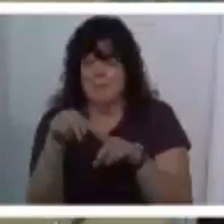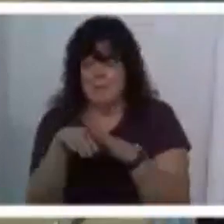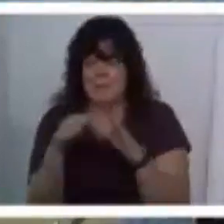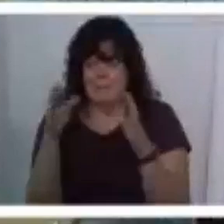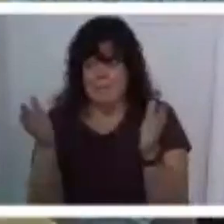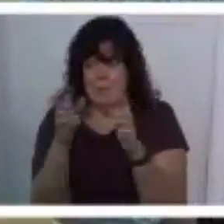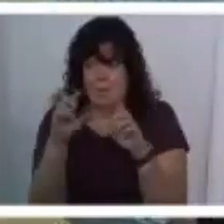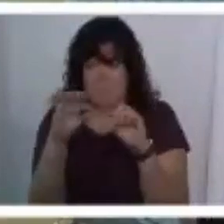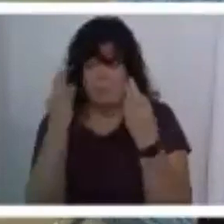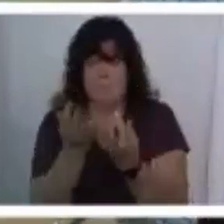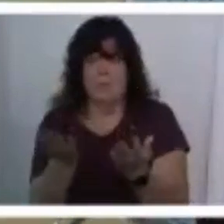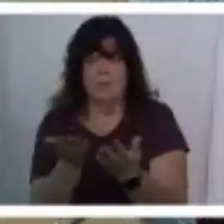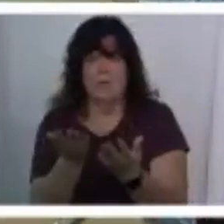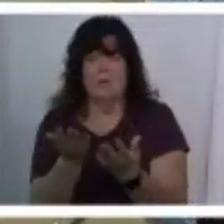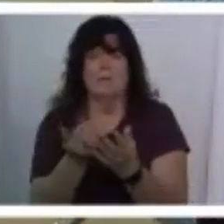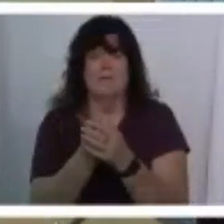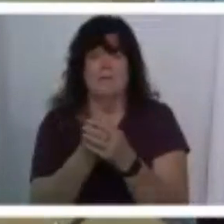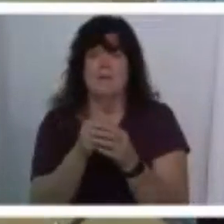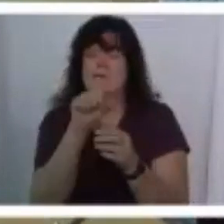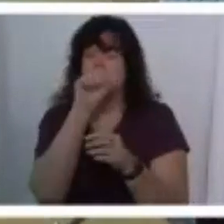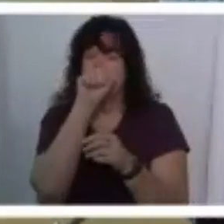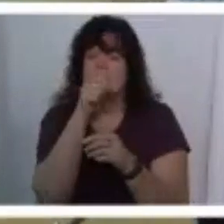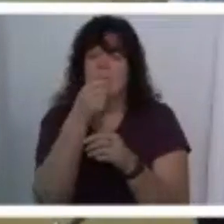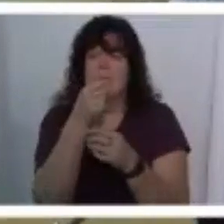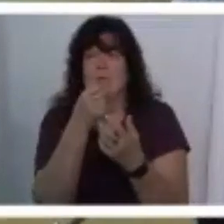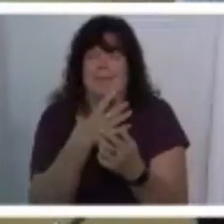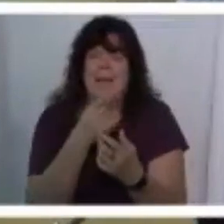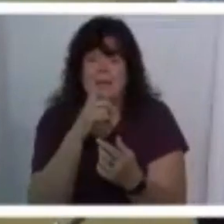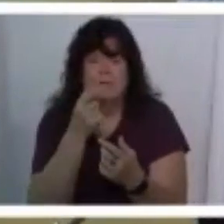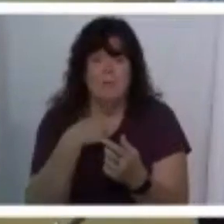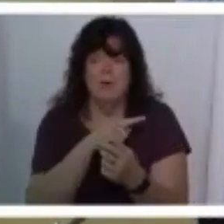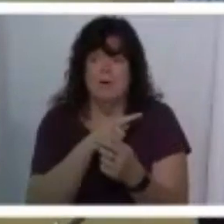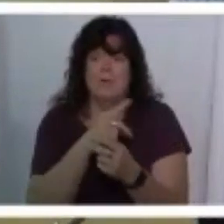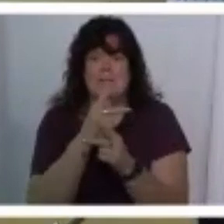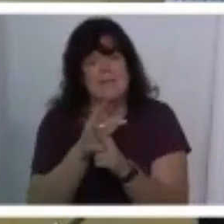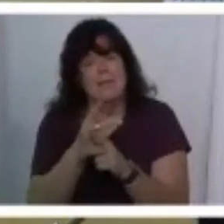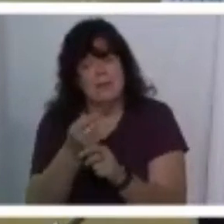small family i like who we are i like the way we treat each other